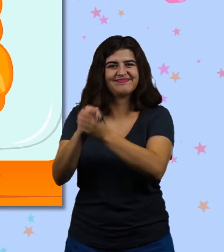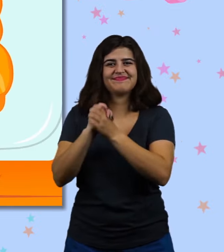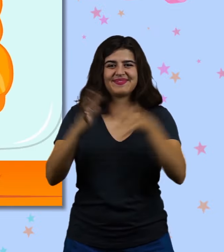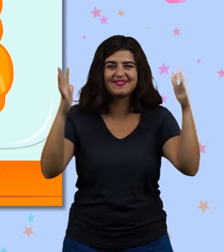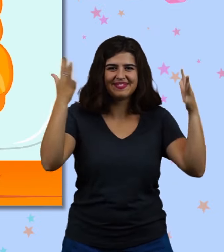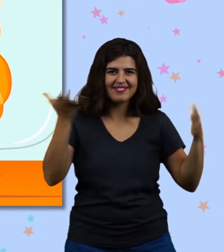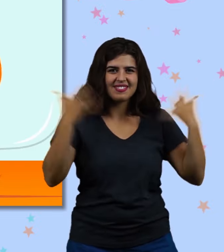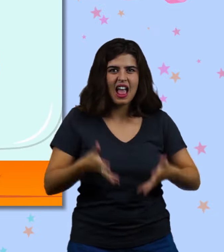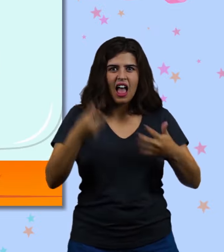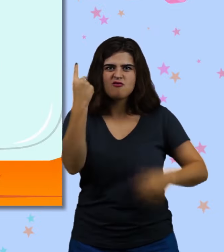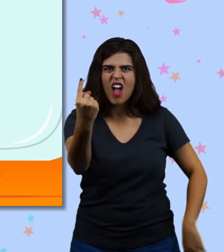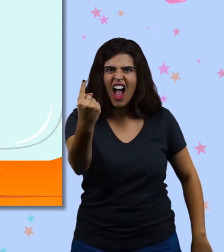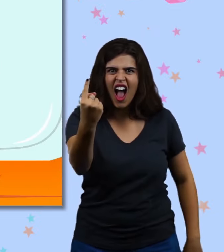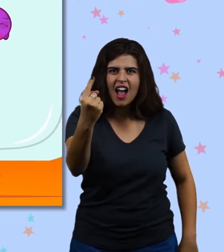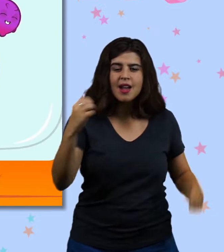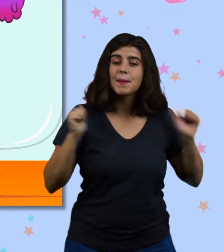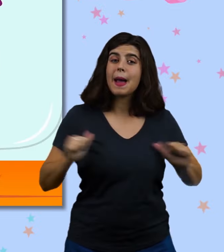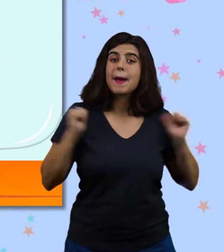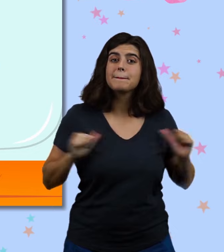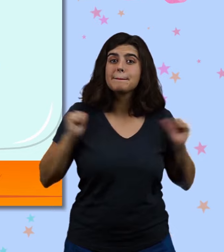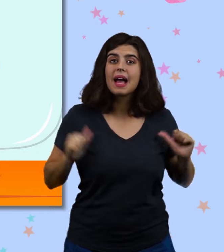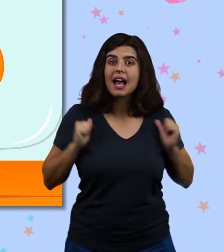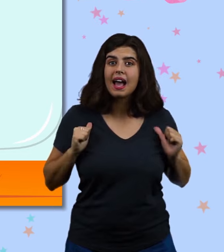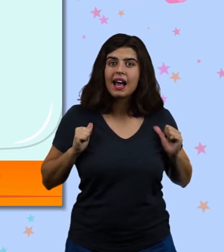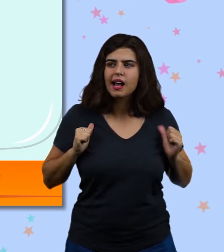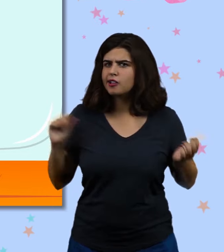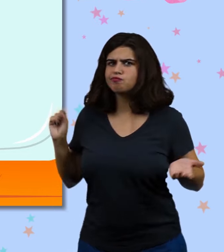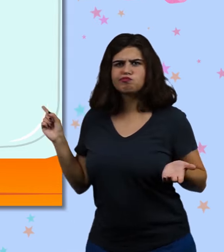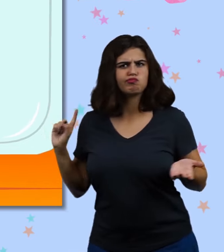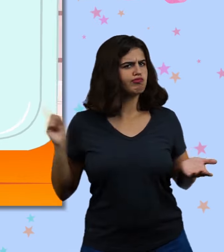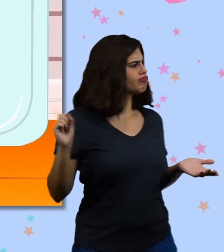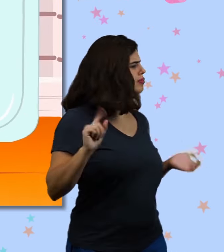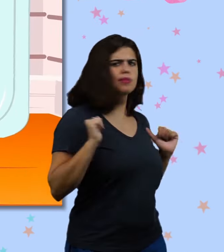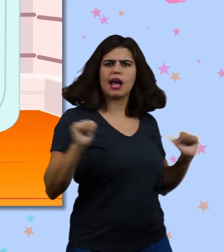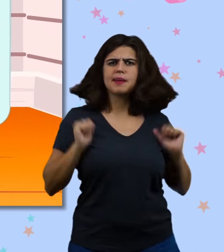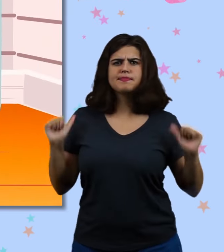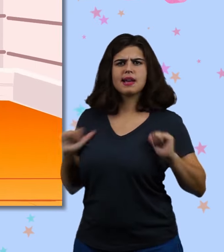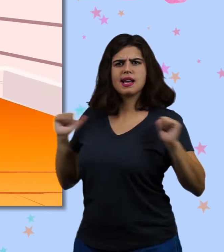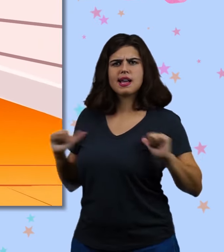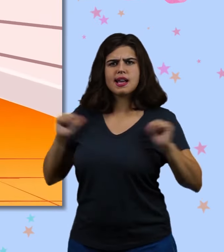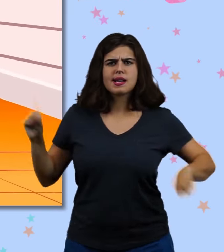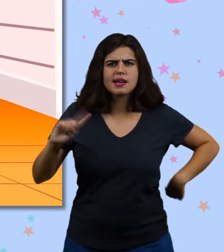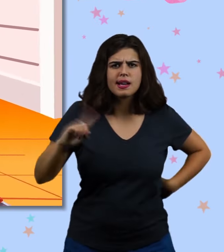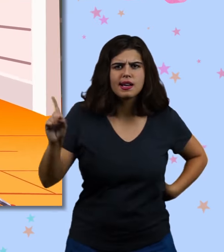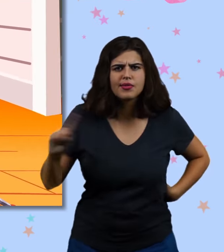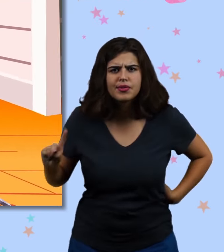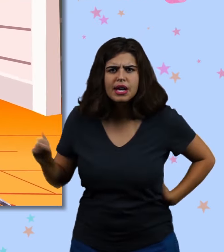Congratulations, guys. Now all we have to do is find the backpack to store it all. Where could it be? If you